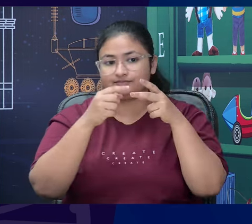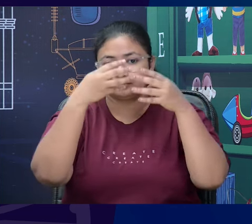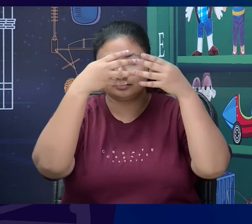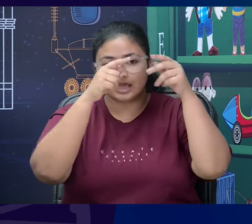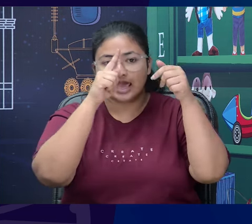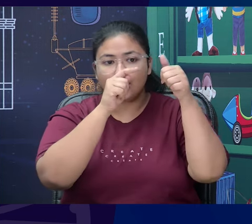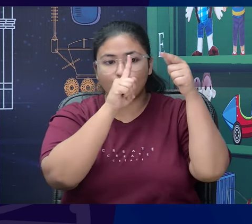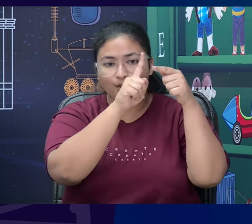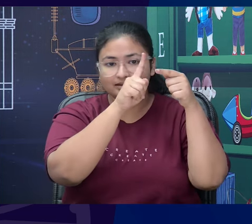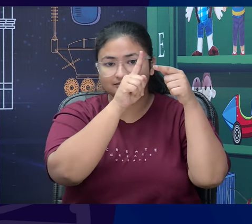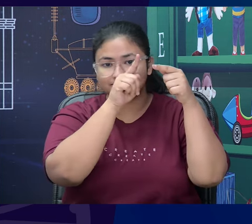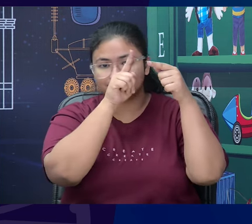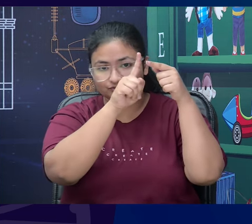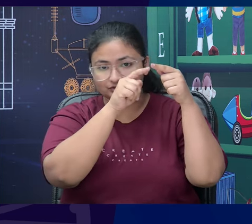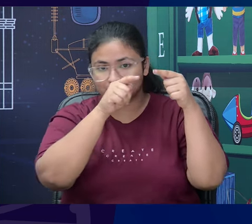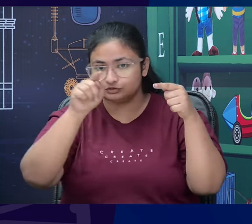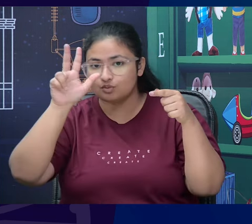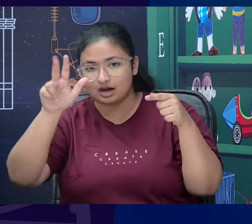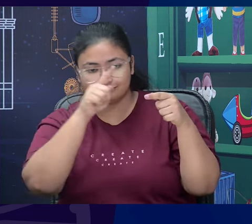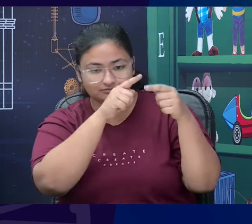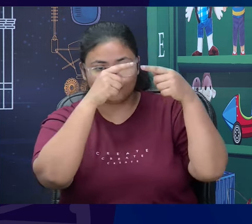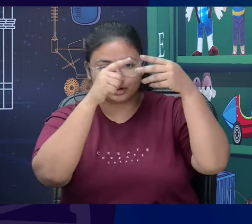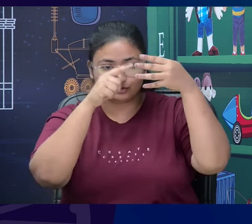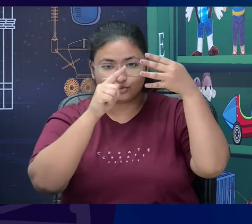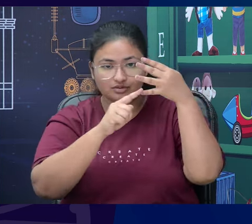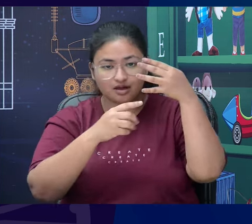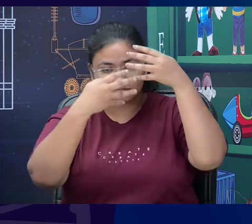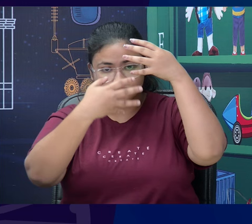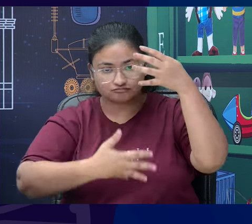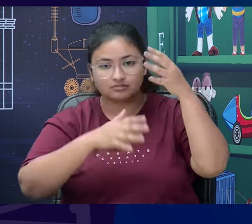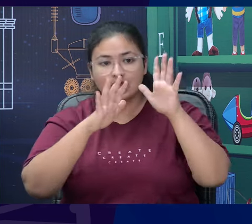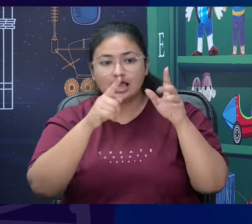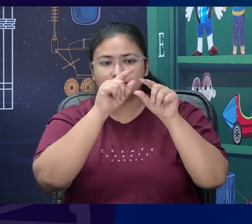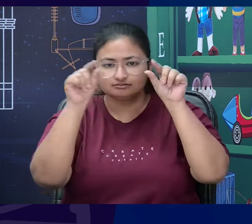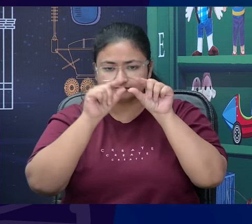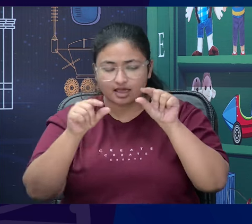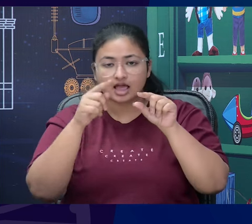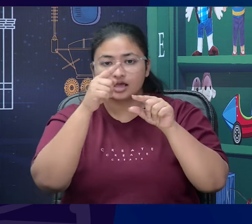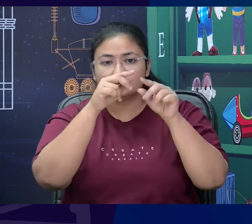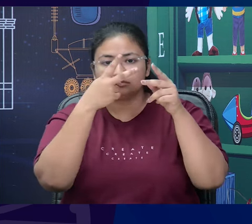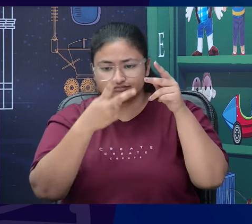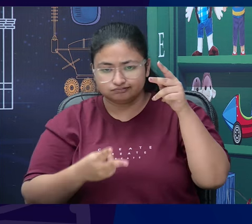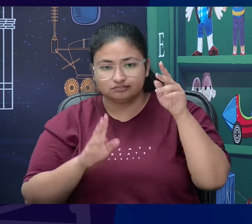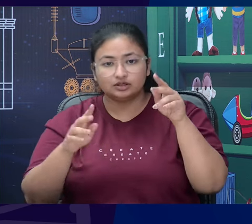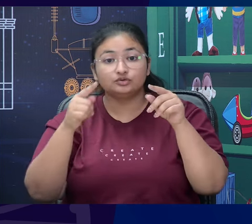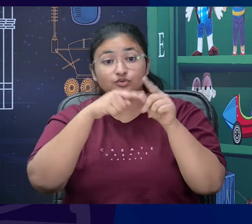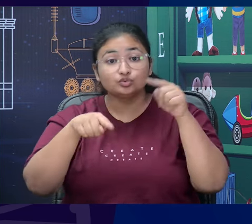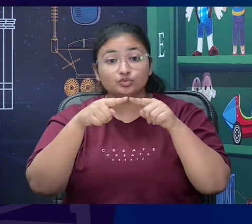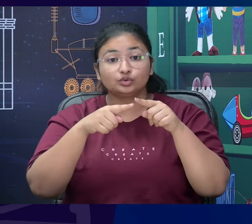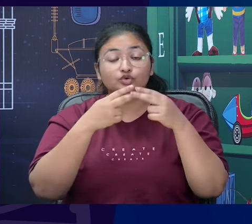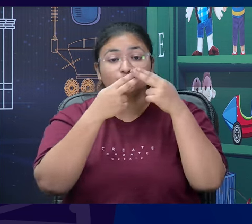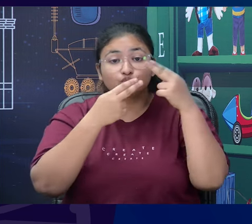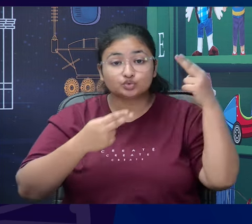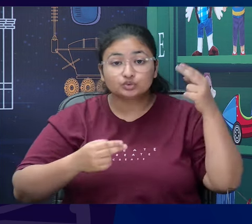have you know given you a jumbled list of sentences and so if we look at it there was a knock at the door. do not know that is not